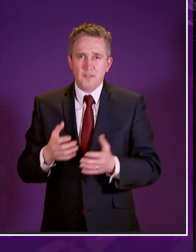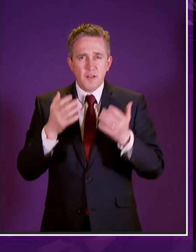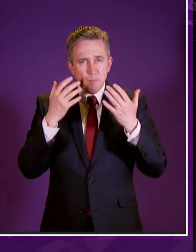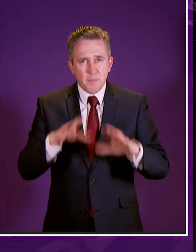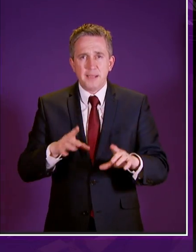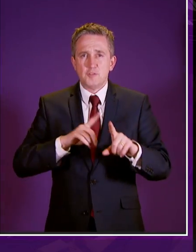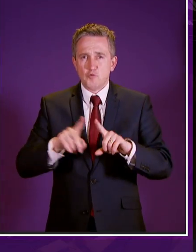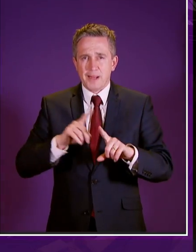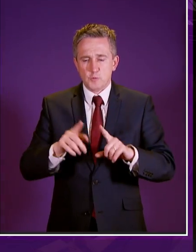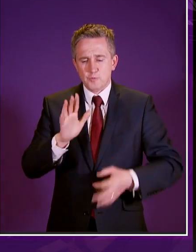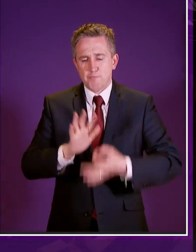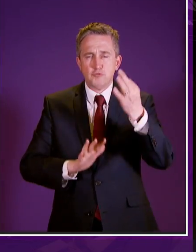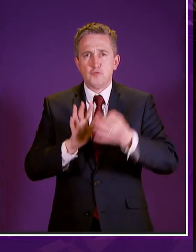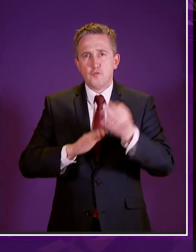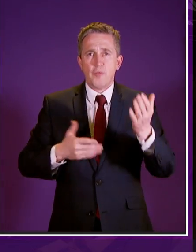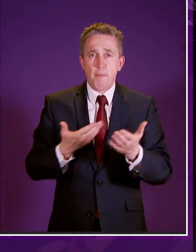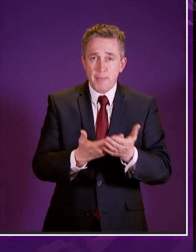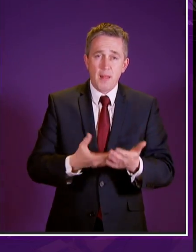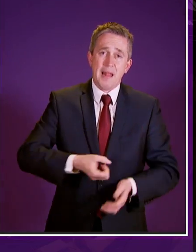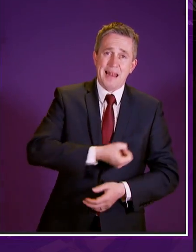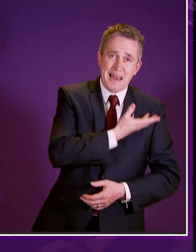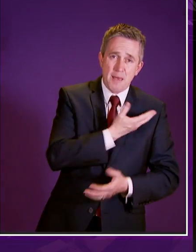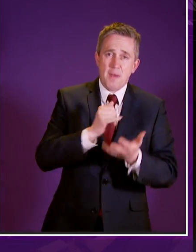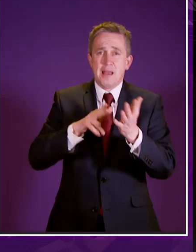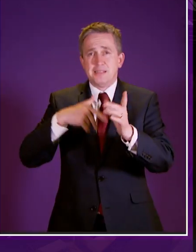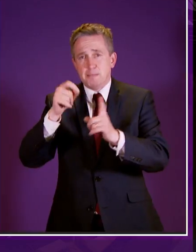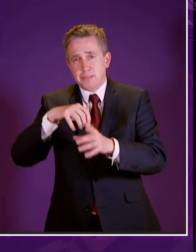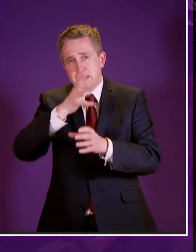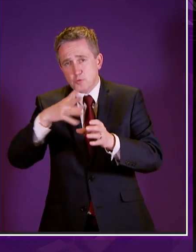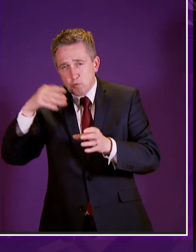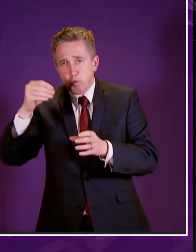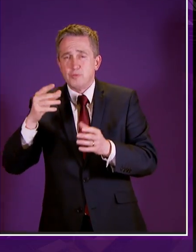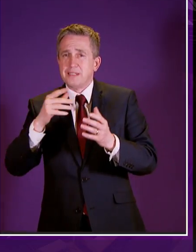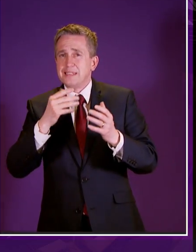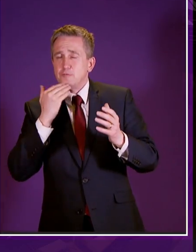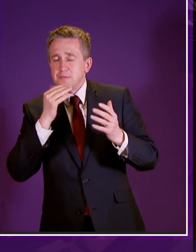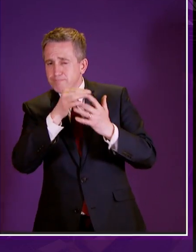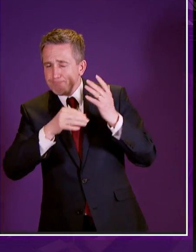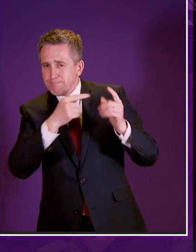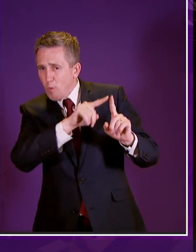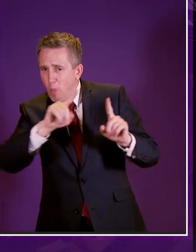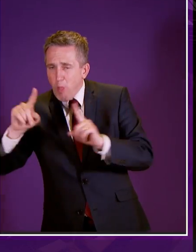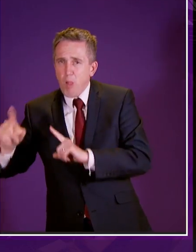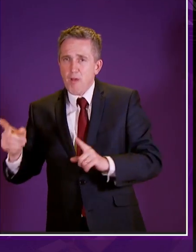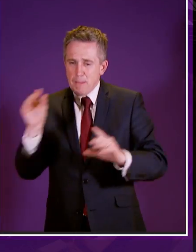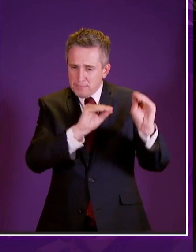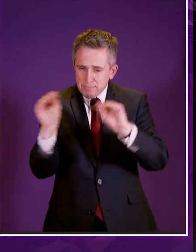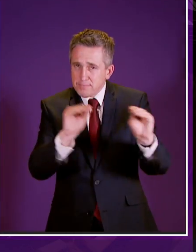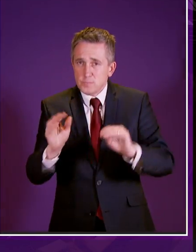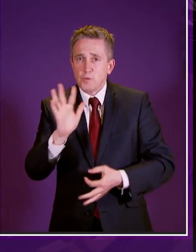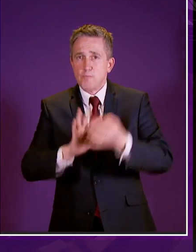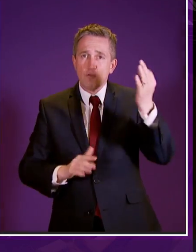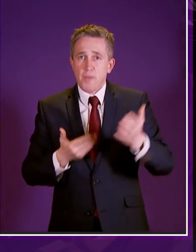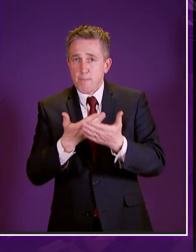efforts to strengthen this bill labor smp and conservative msps have improved the bill significantly with their amendments